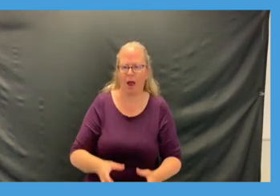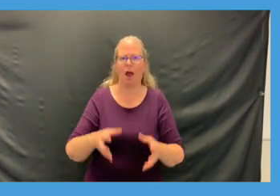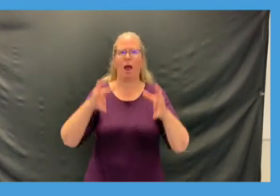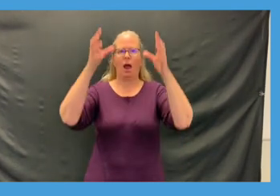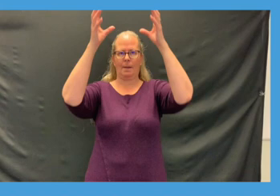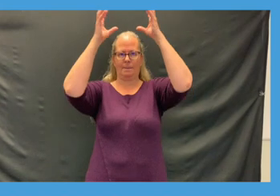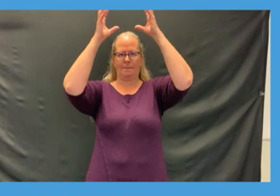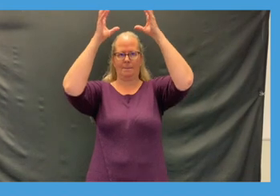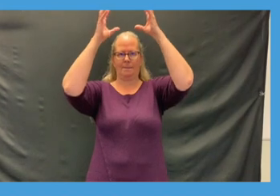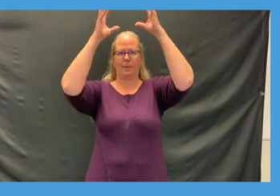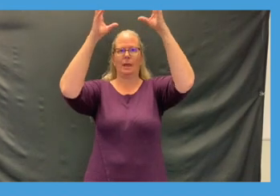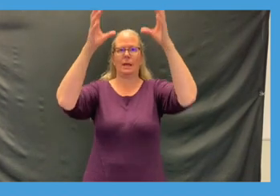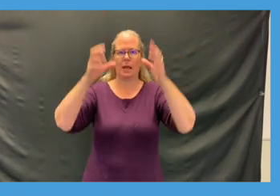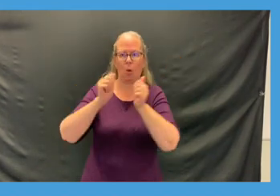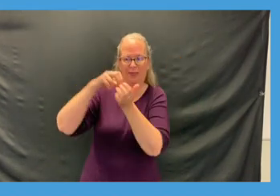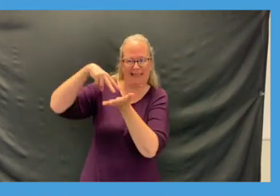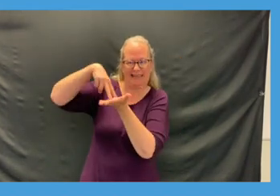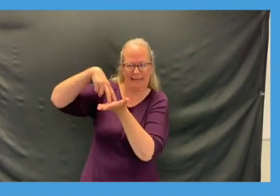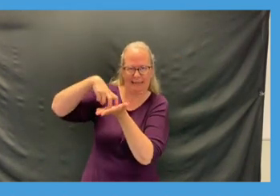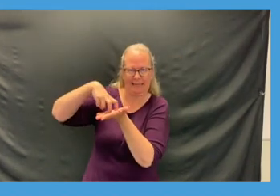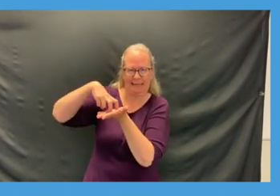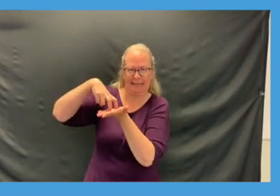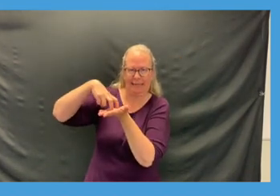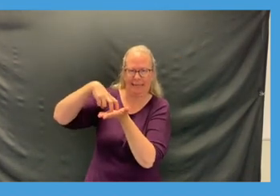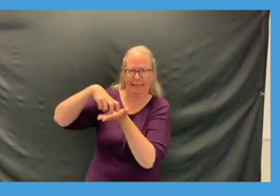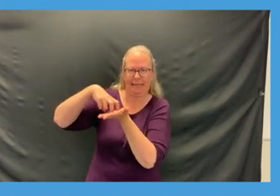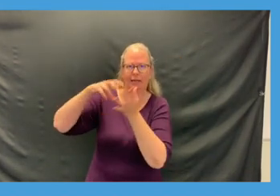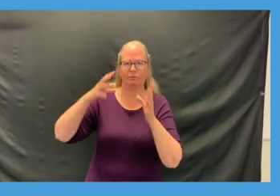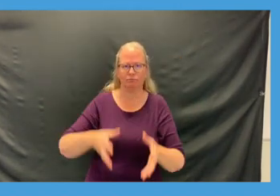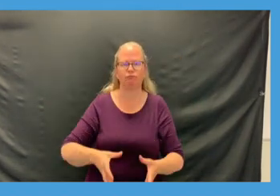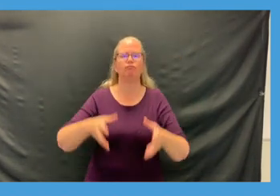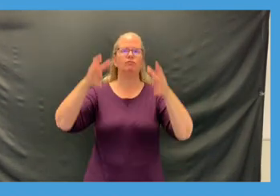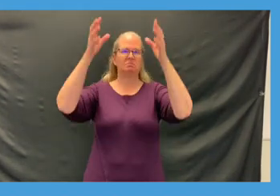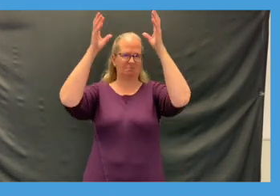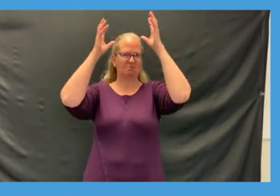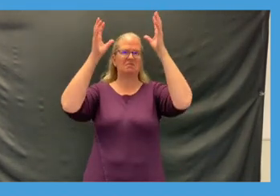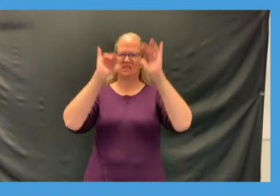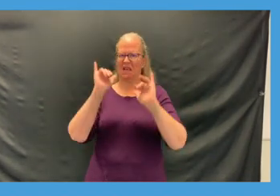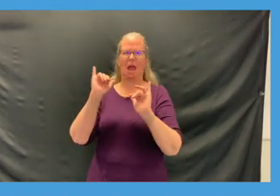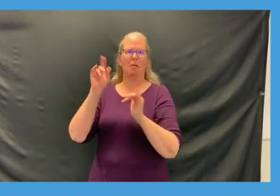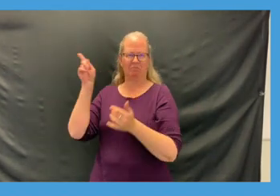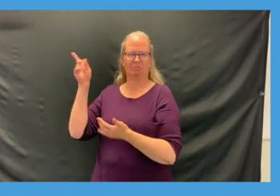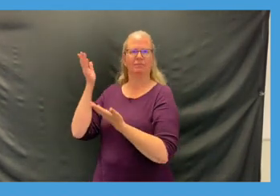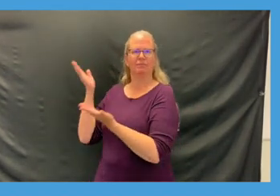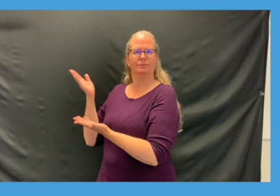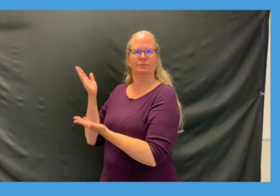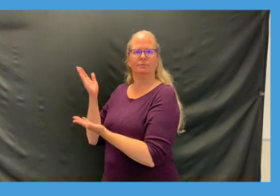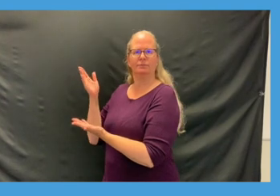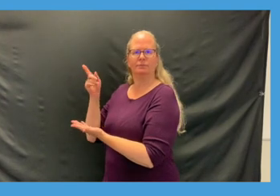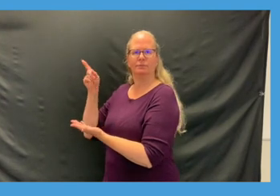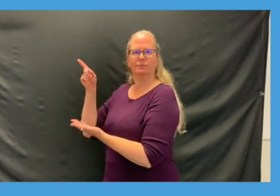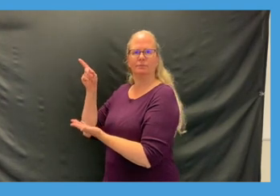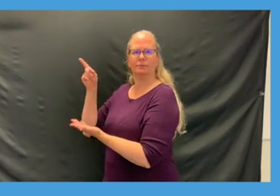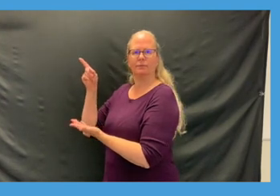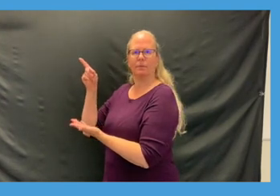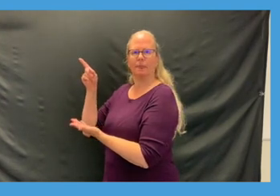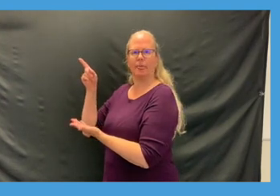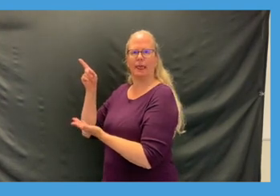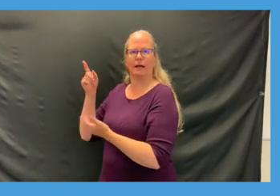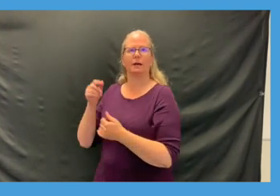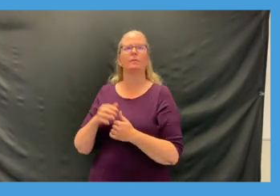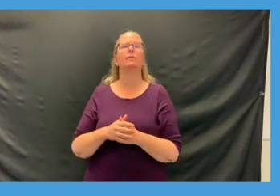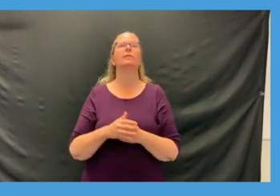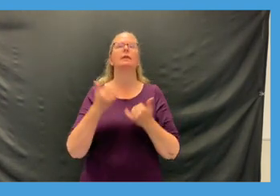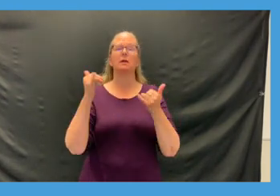up and you can have a ball or you don't need to have a ball you can just reach down and up with anything so like